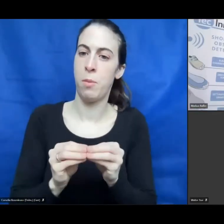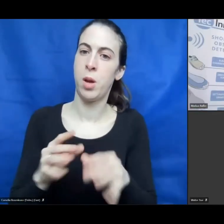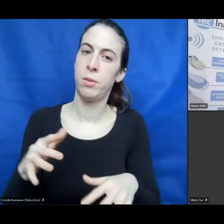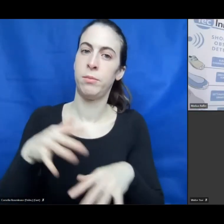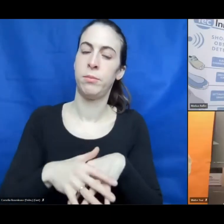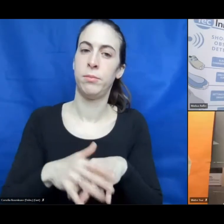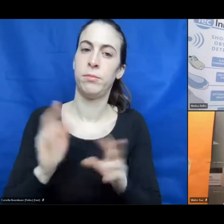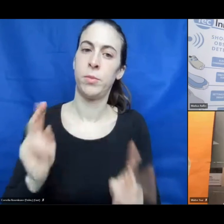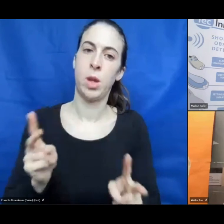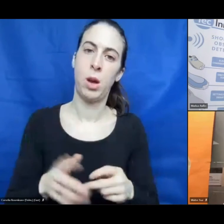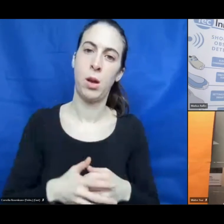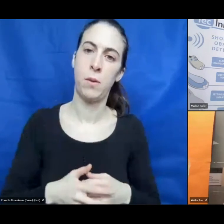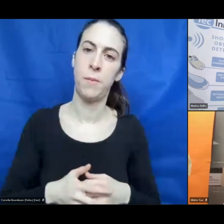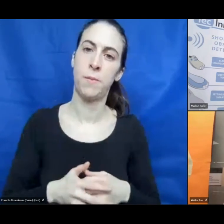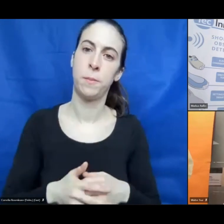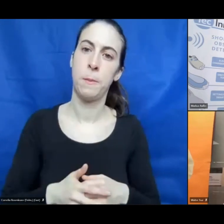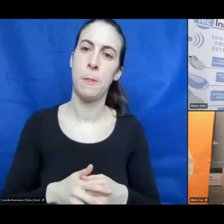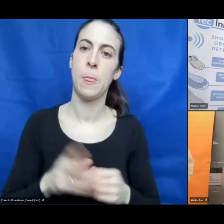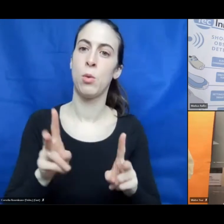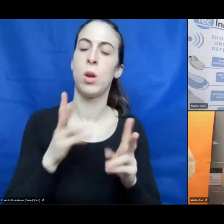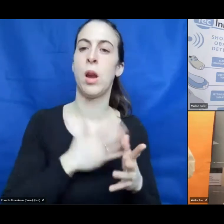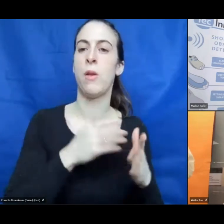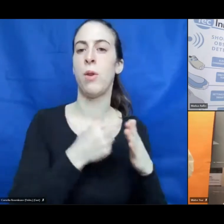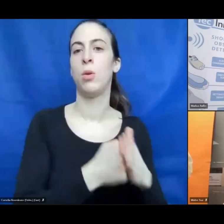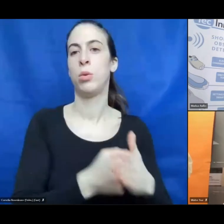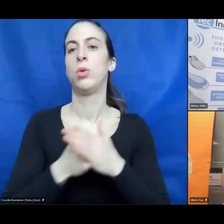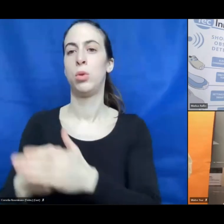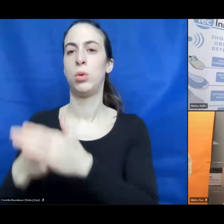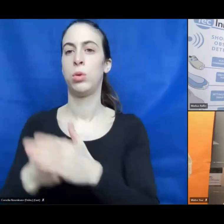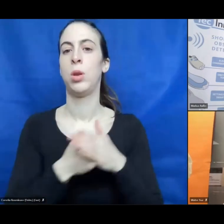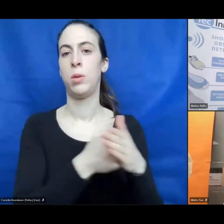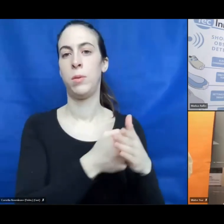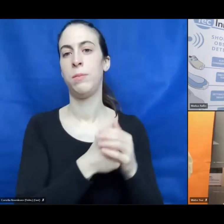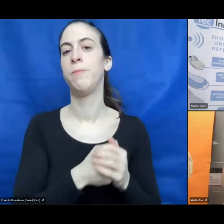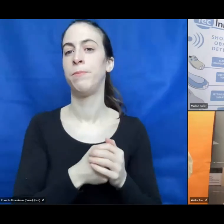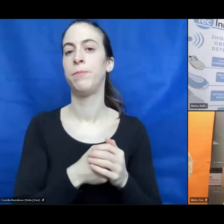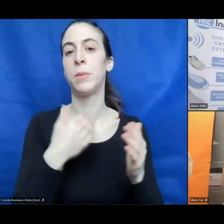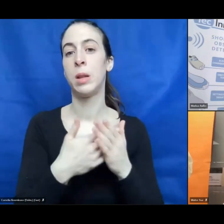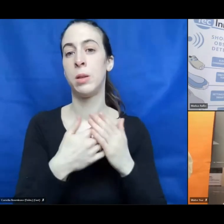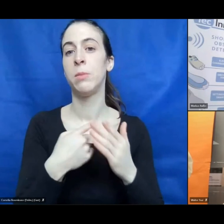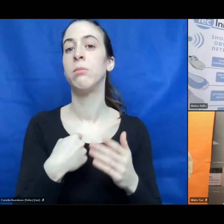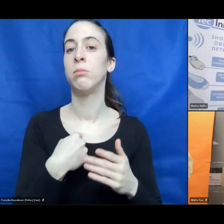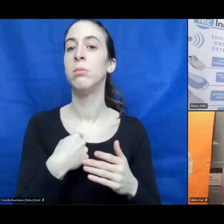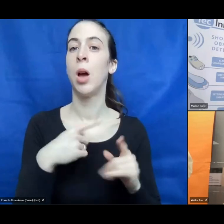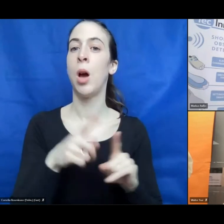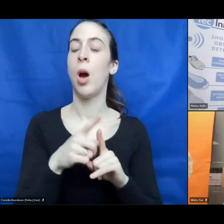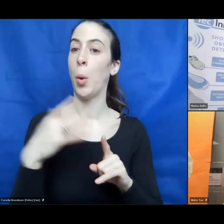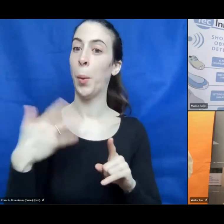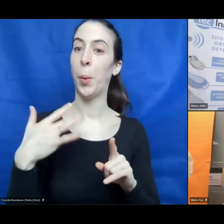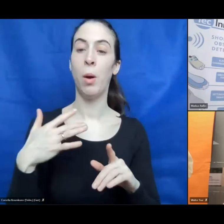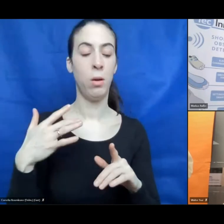support each other to do this? So, I myself was very happy to